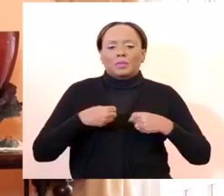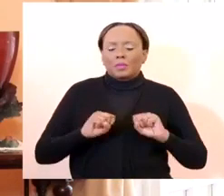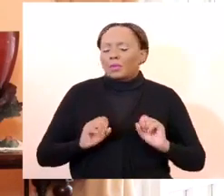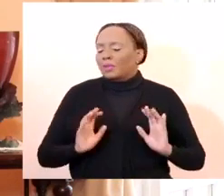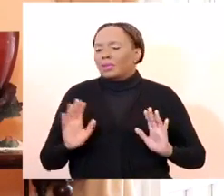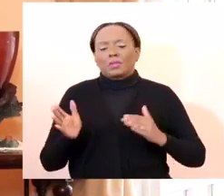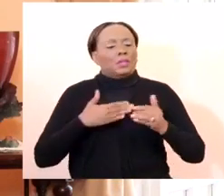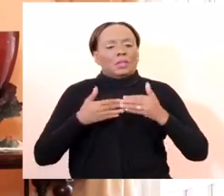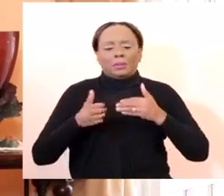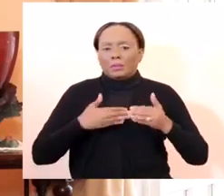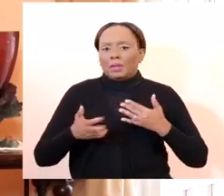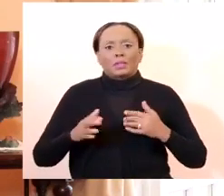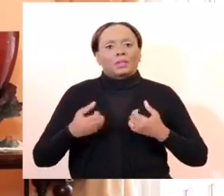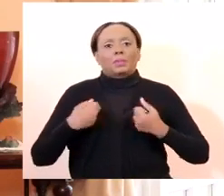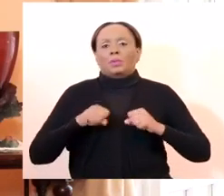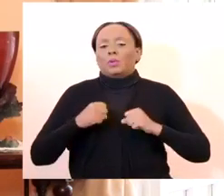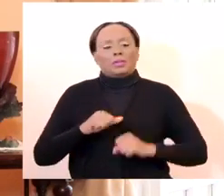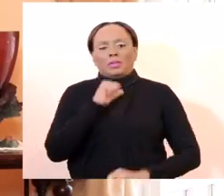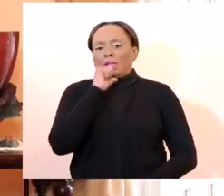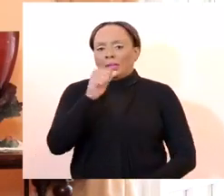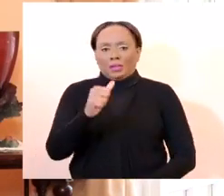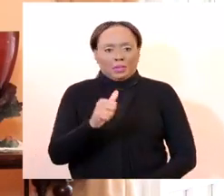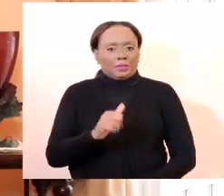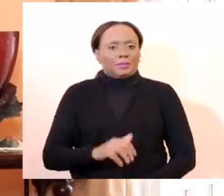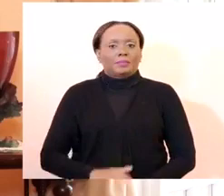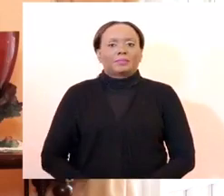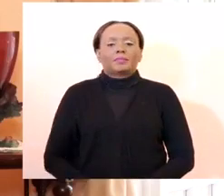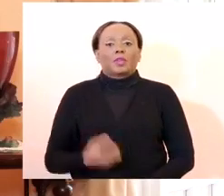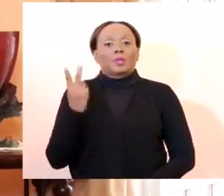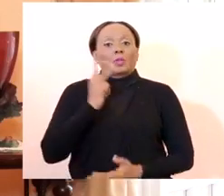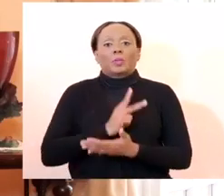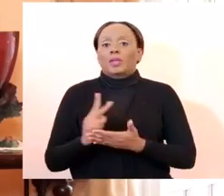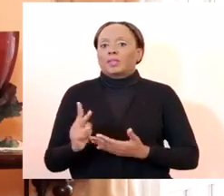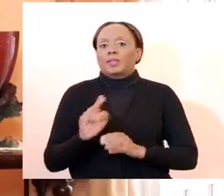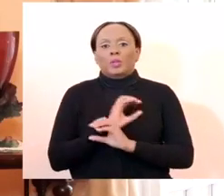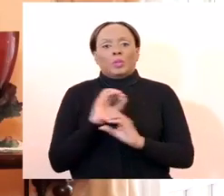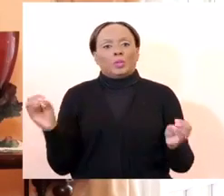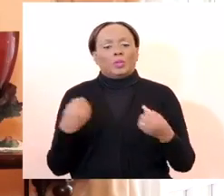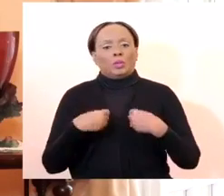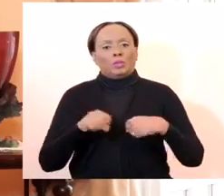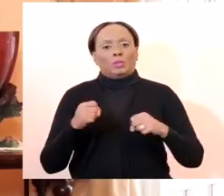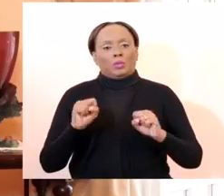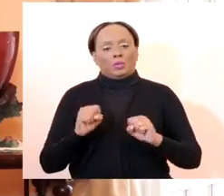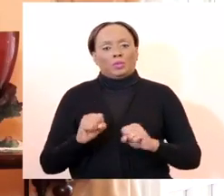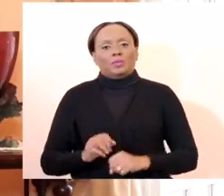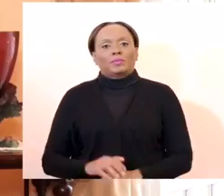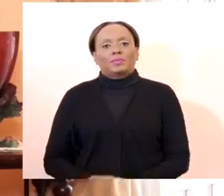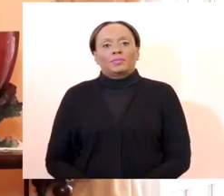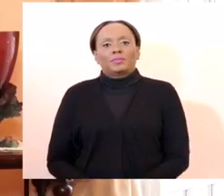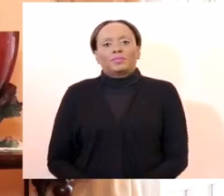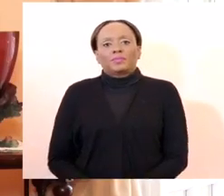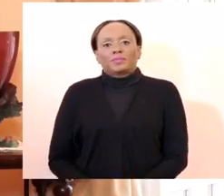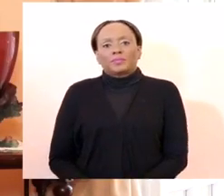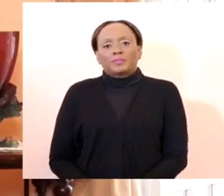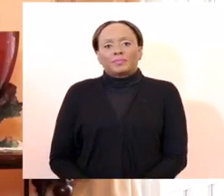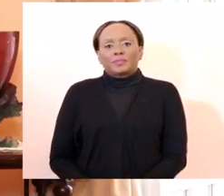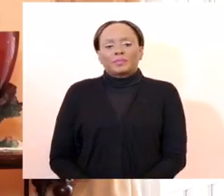activity is out for the duration of this lockdown. This directive